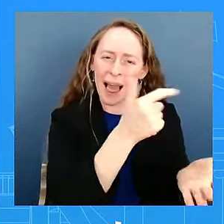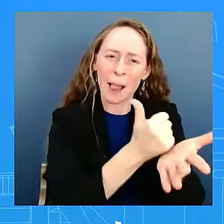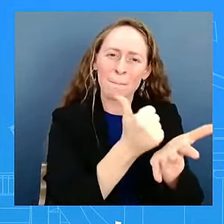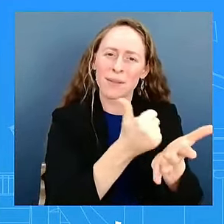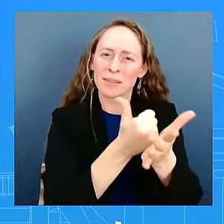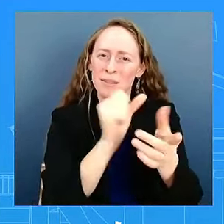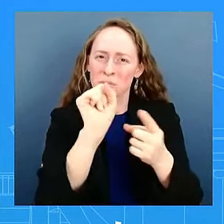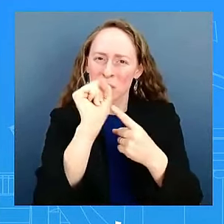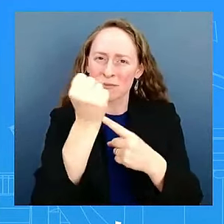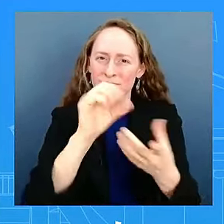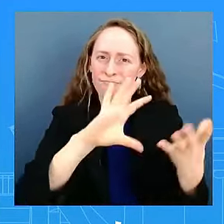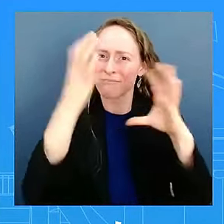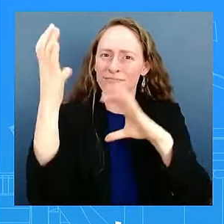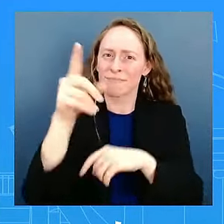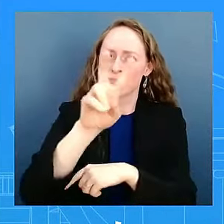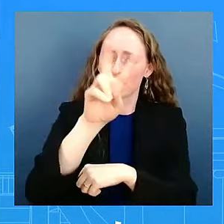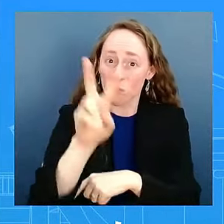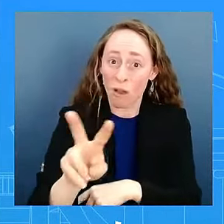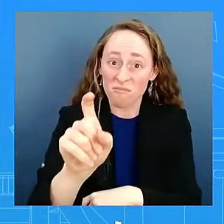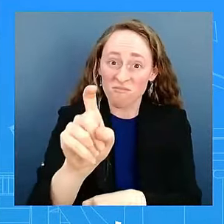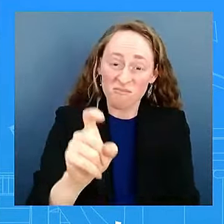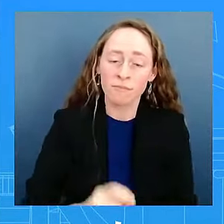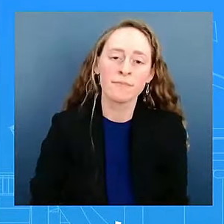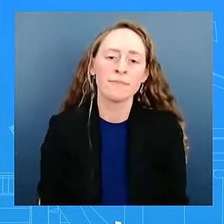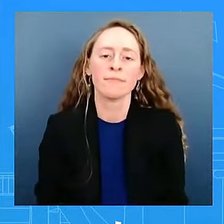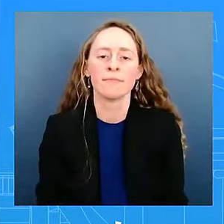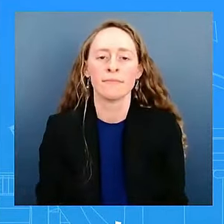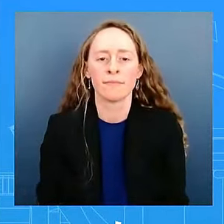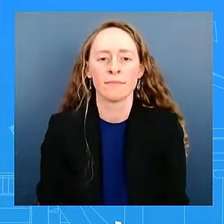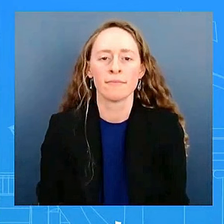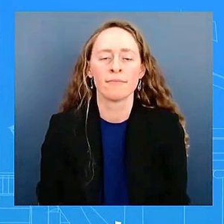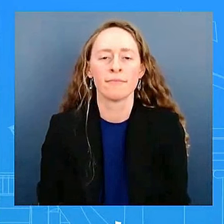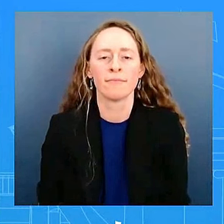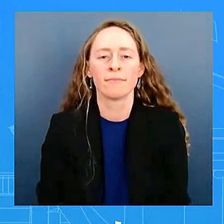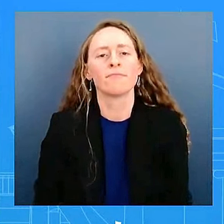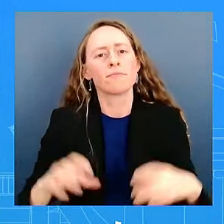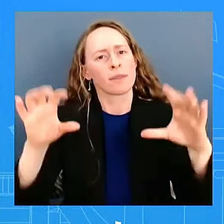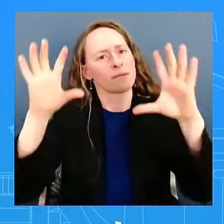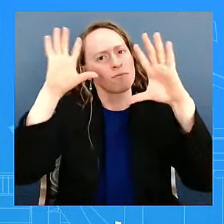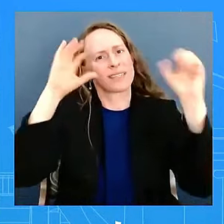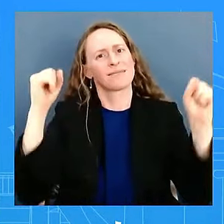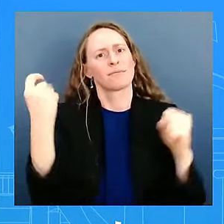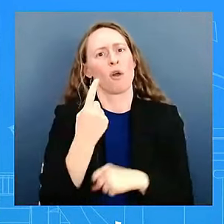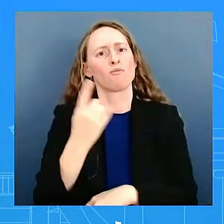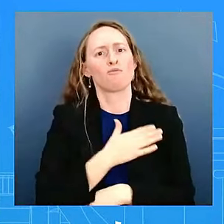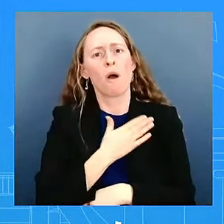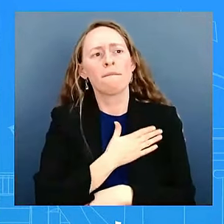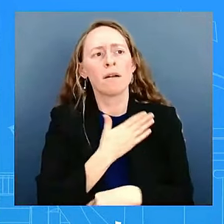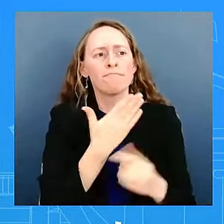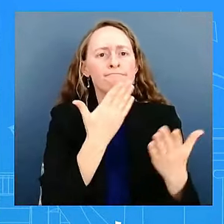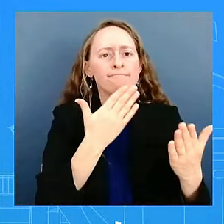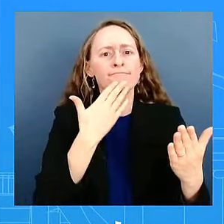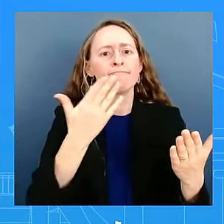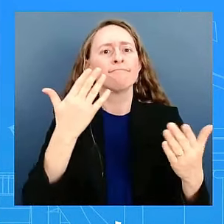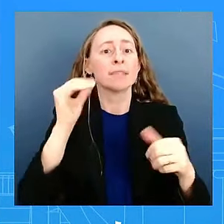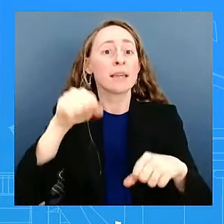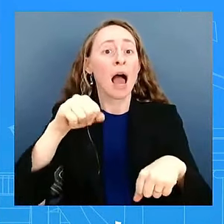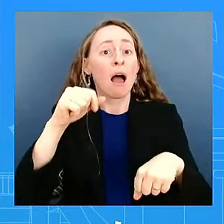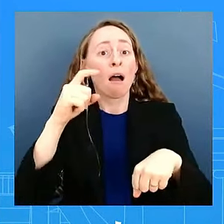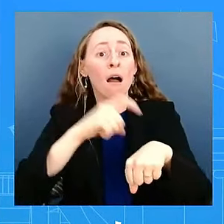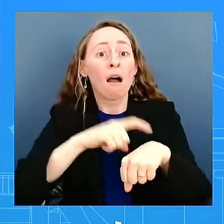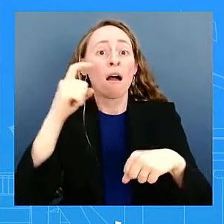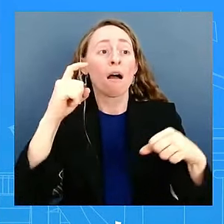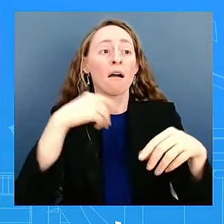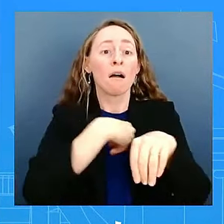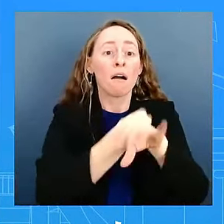was grateful for the time with President Lula. They obviously talked about the electoral results in Venezuela and our concerns about where